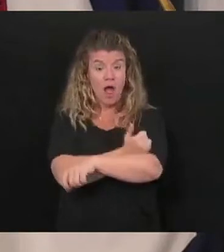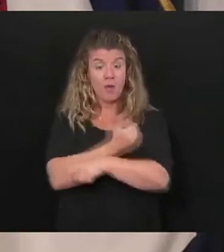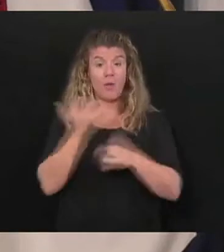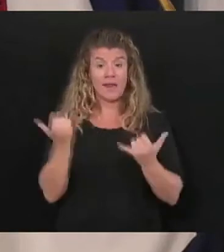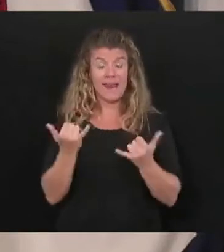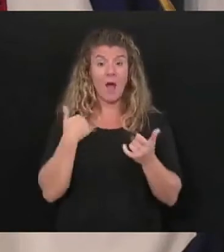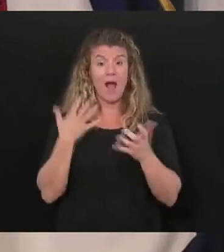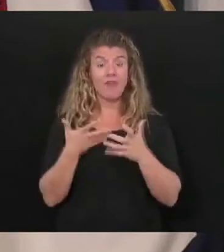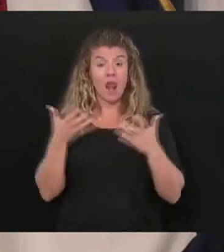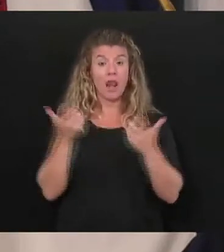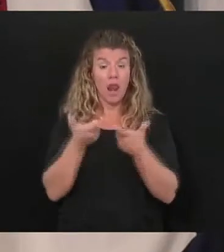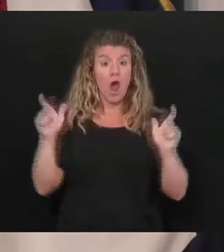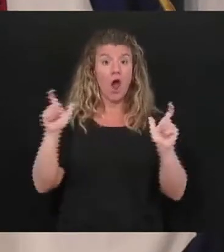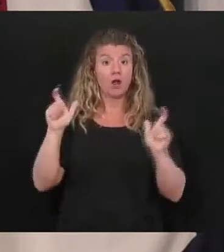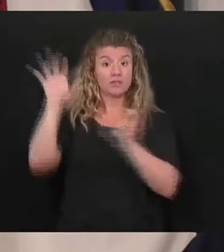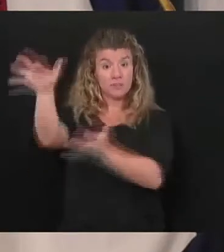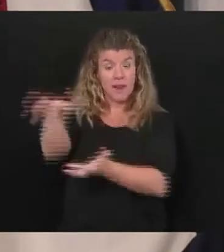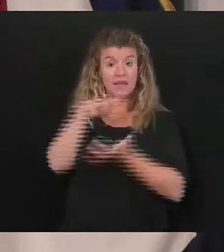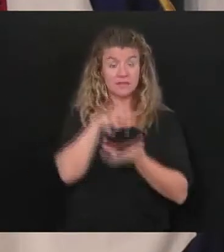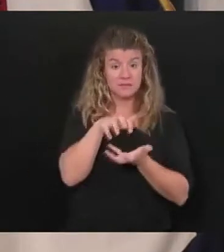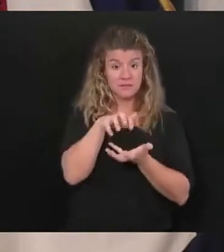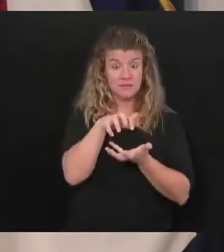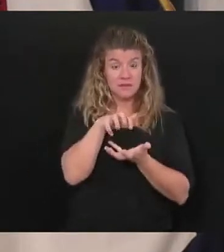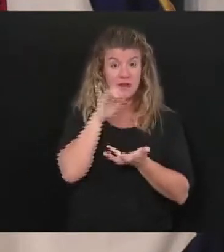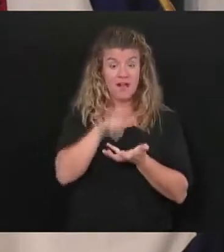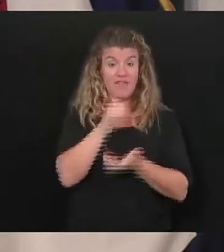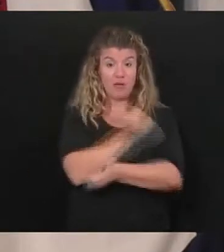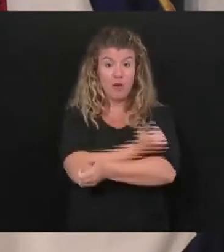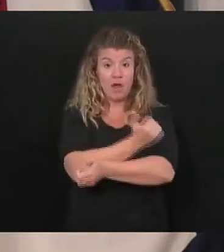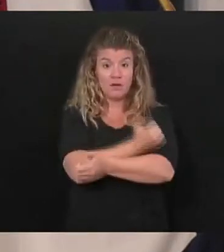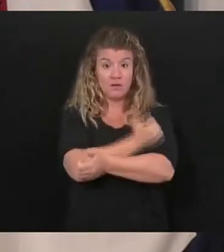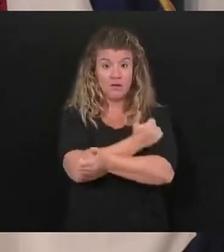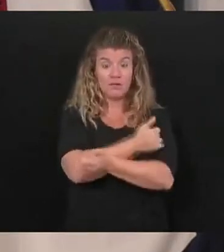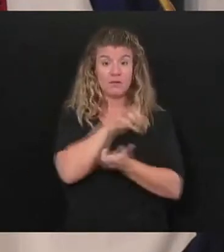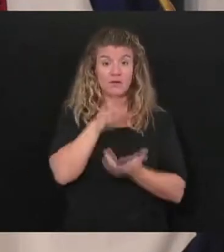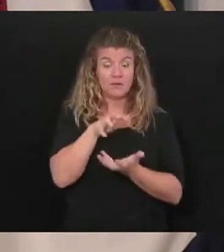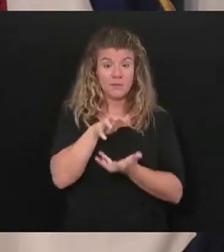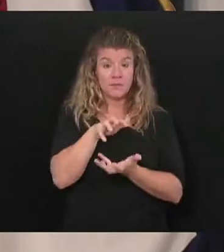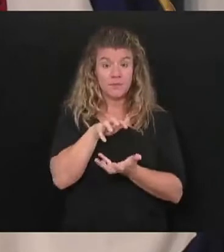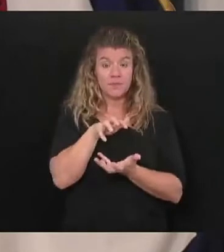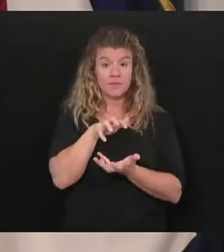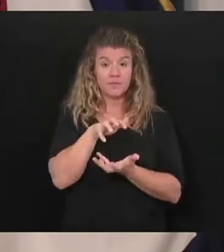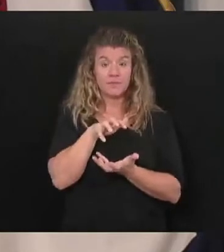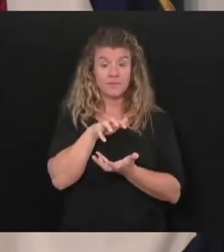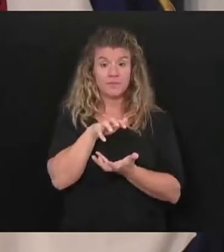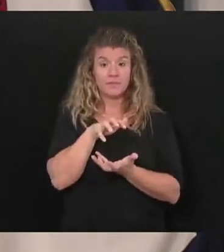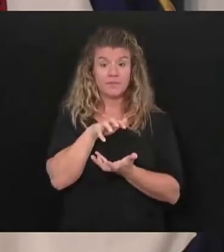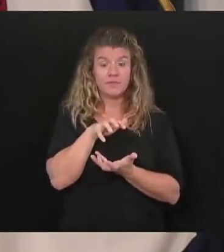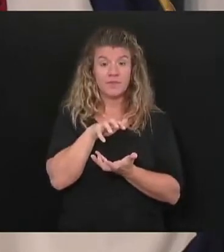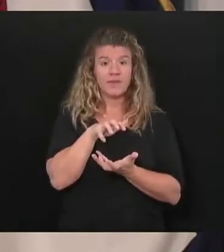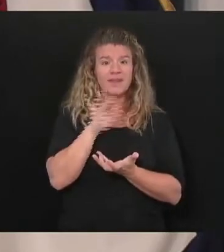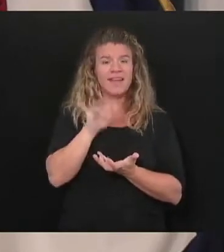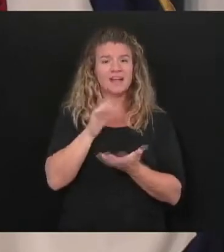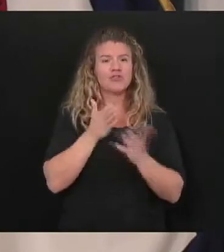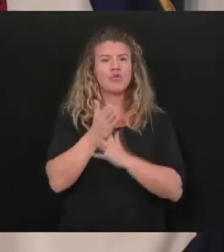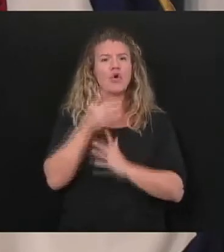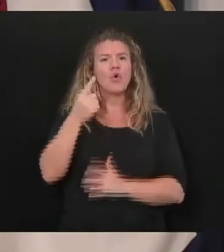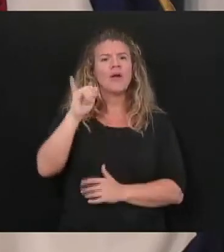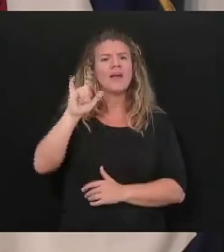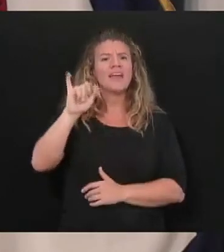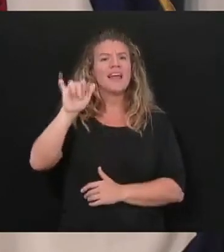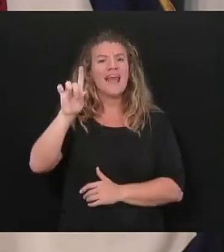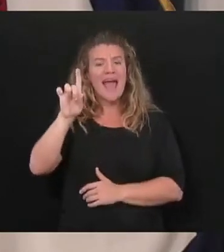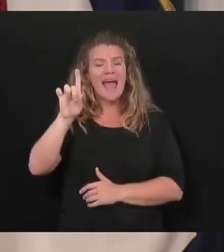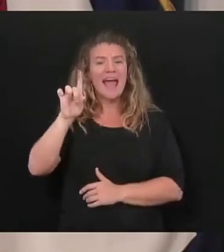supplies of the drug and they are you know and from Gilead and through this